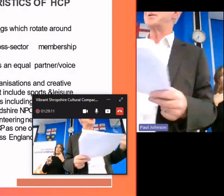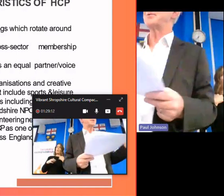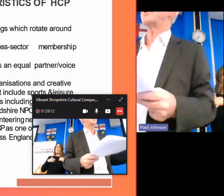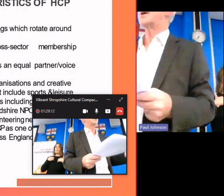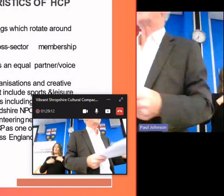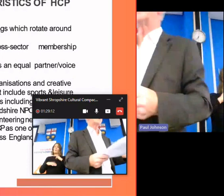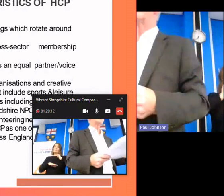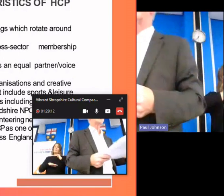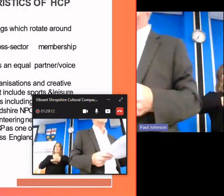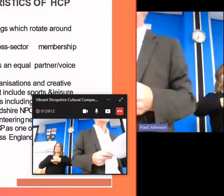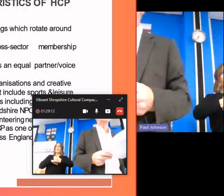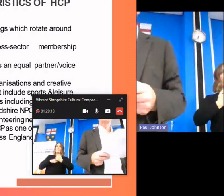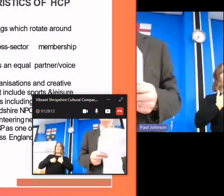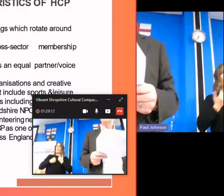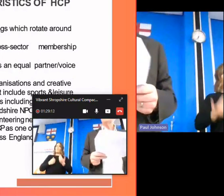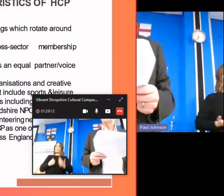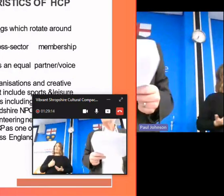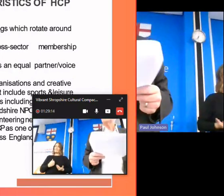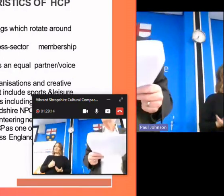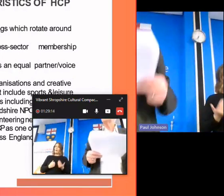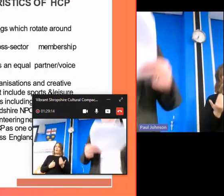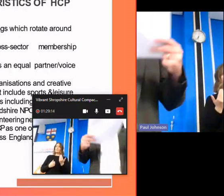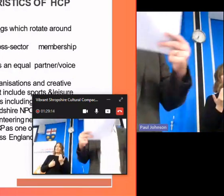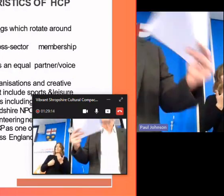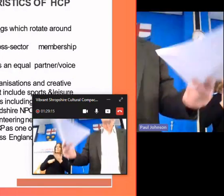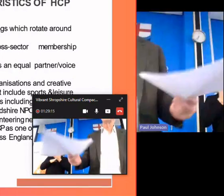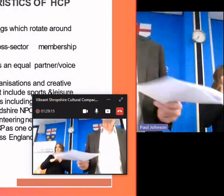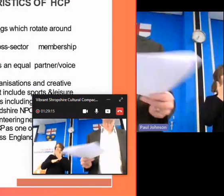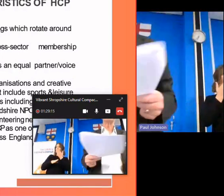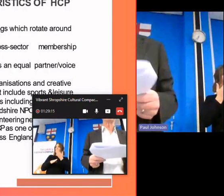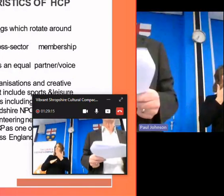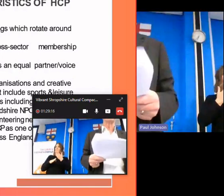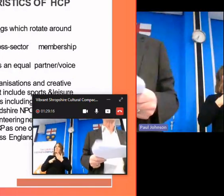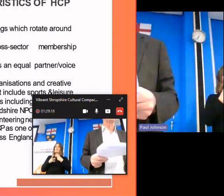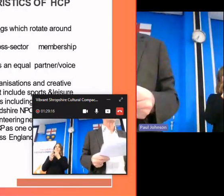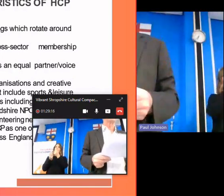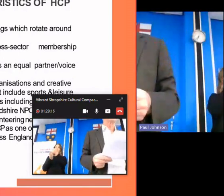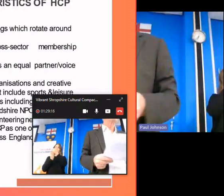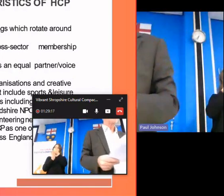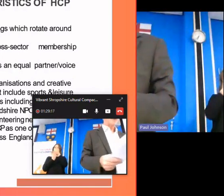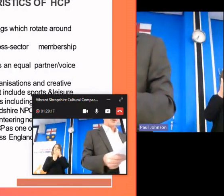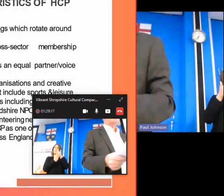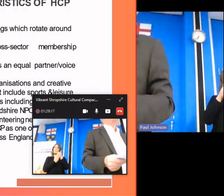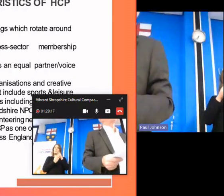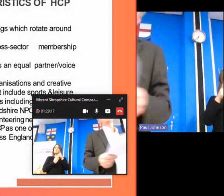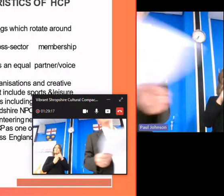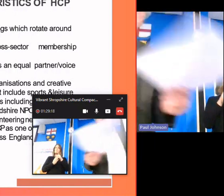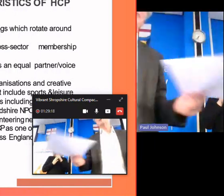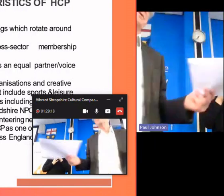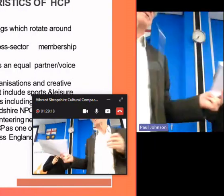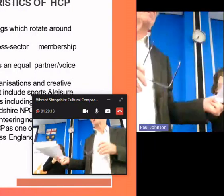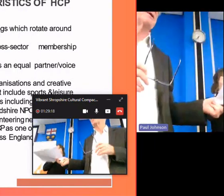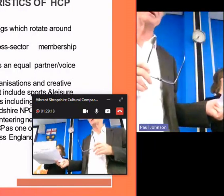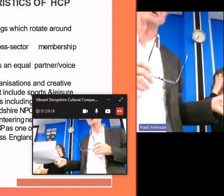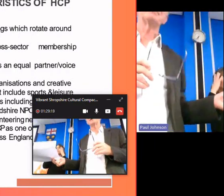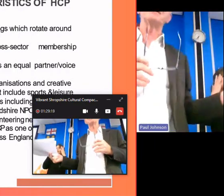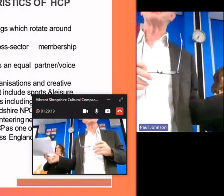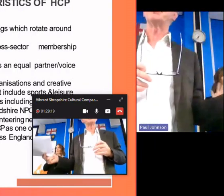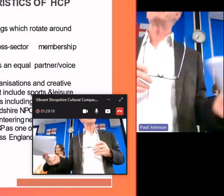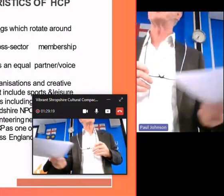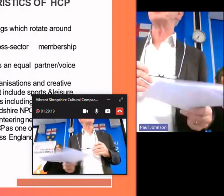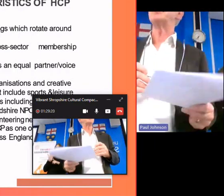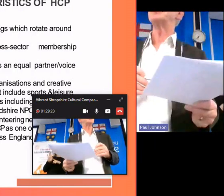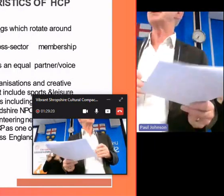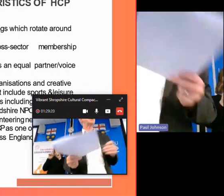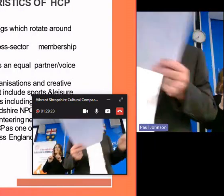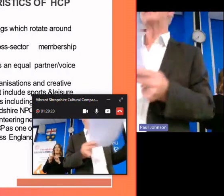enterprises or creative enterprises uh and uh would need some support and so on you can imagine at the moment so many young